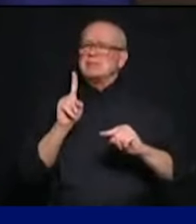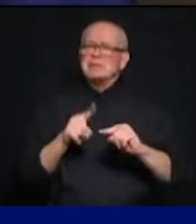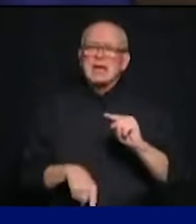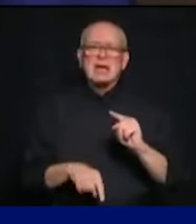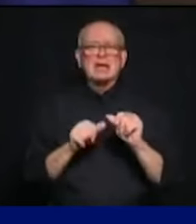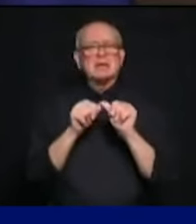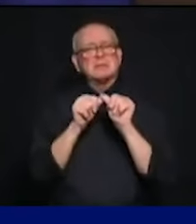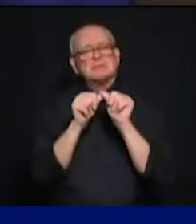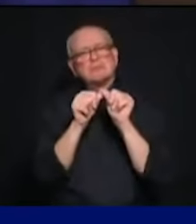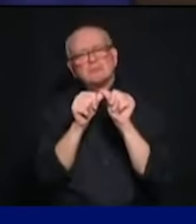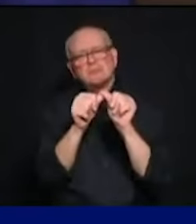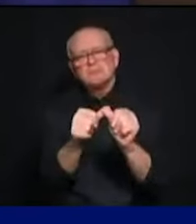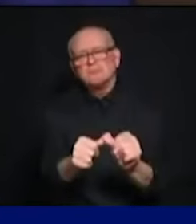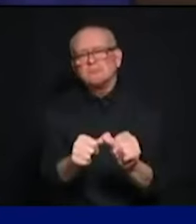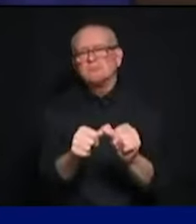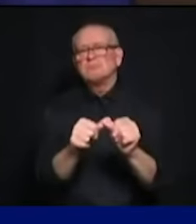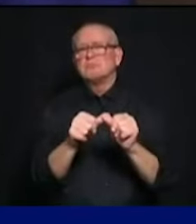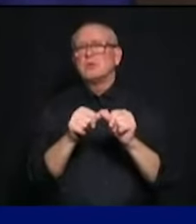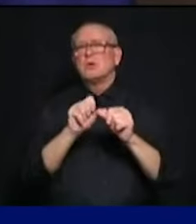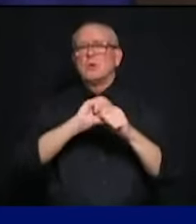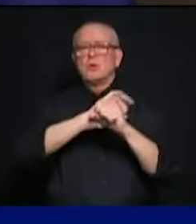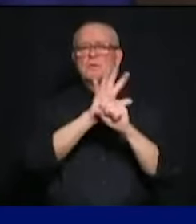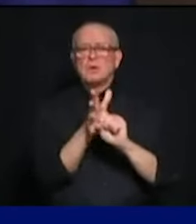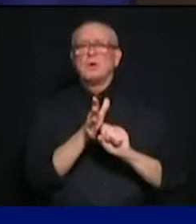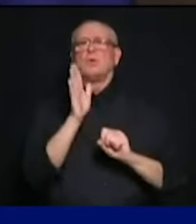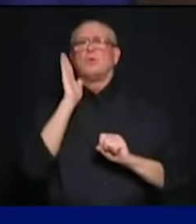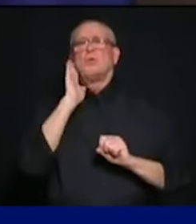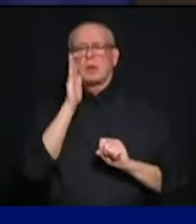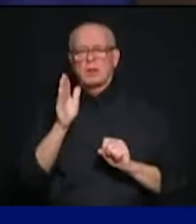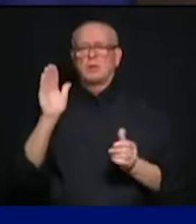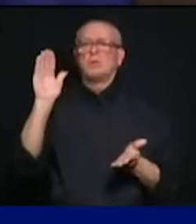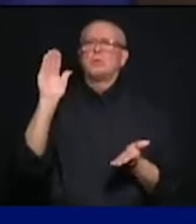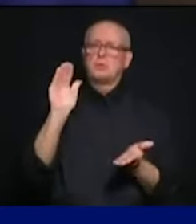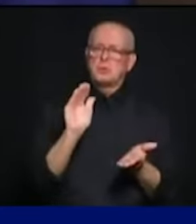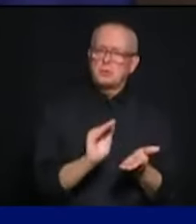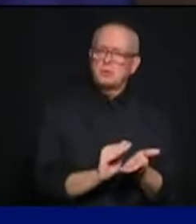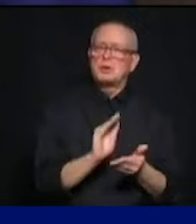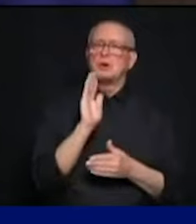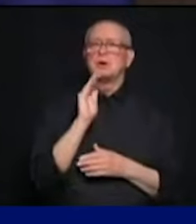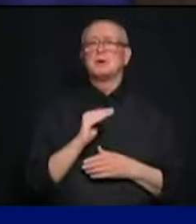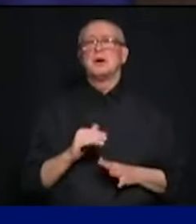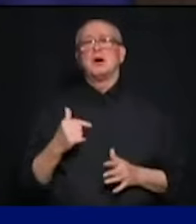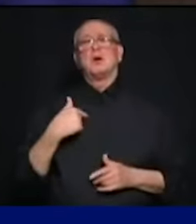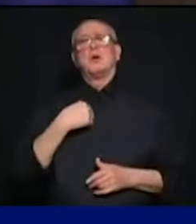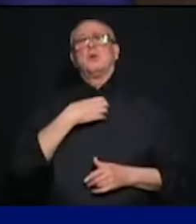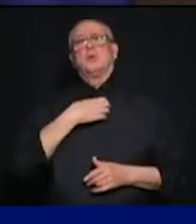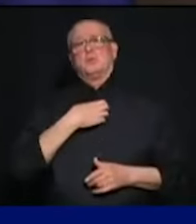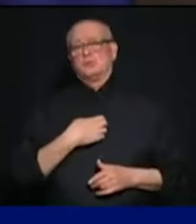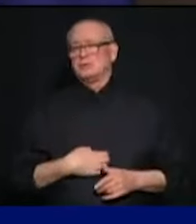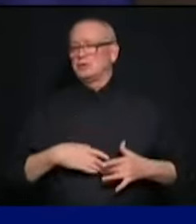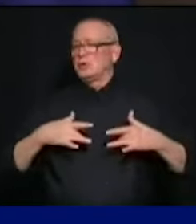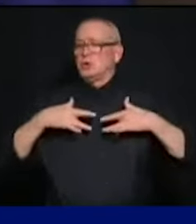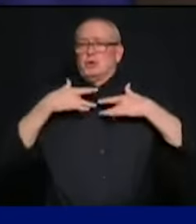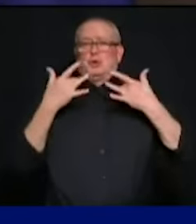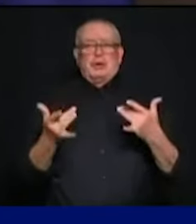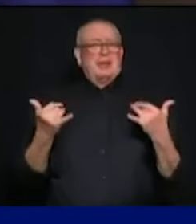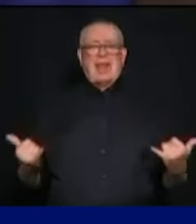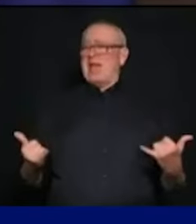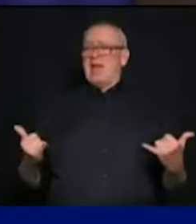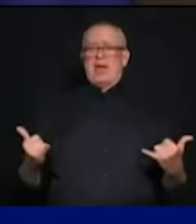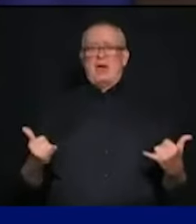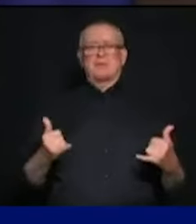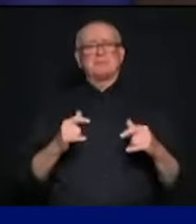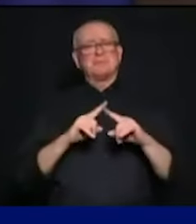I want this to end as soon as you do, but we simply cannot risk letting the virus loose in Alberta.